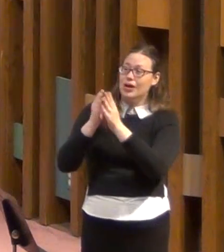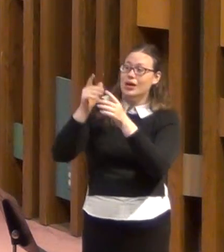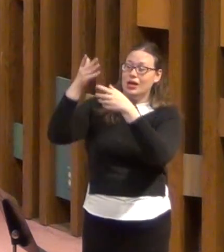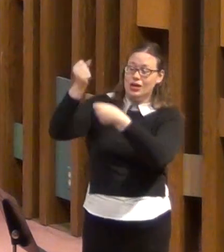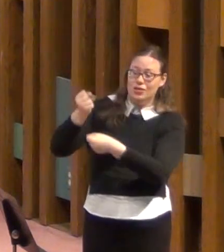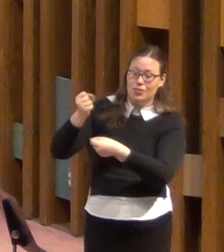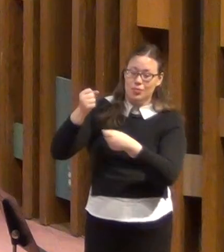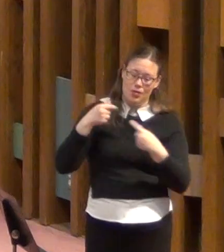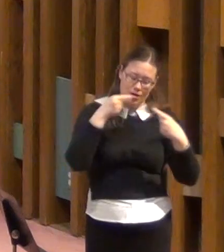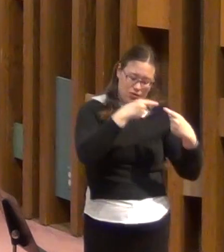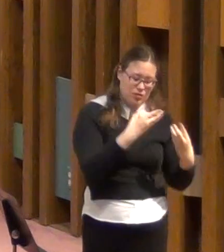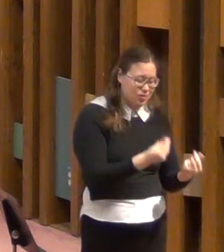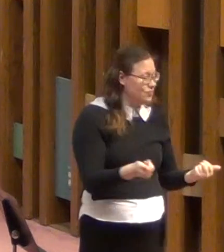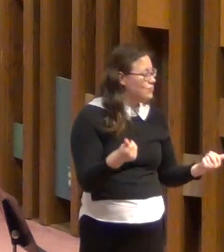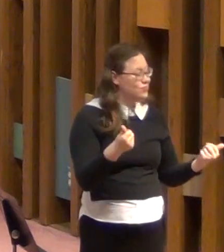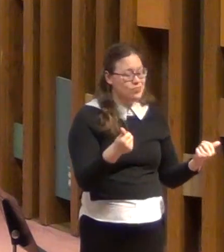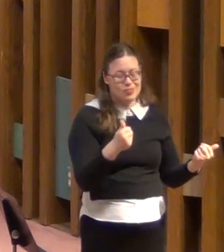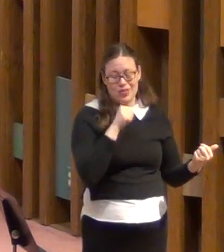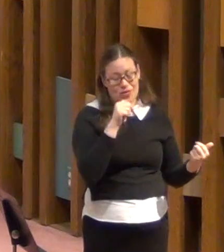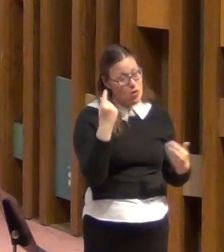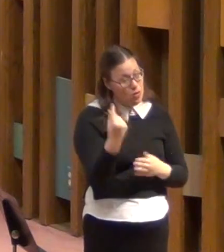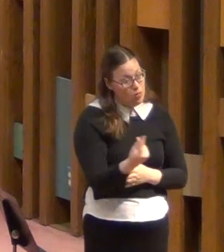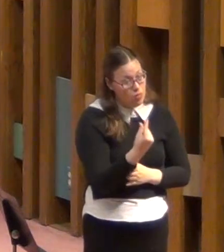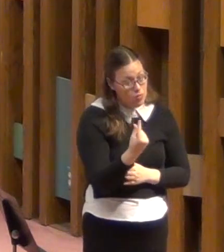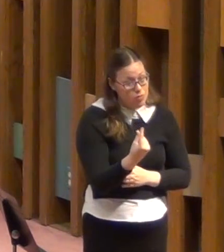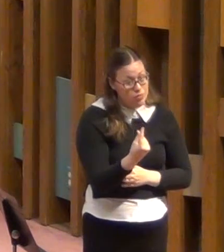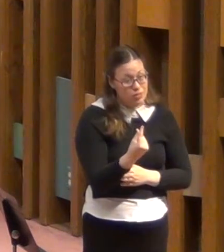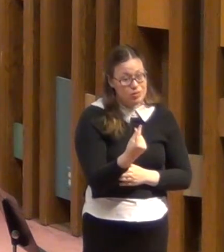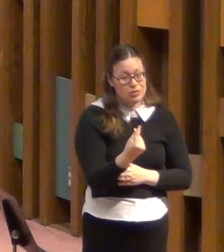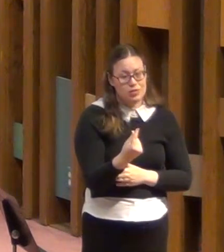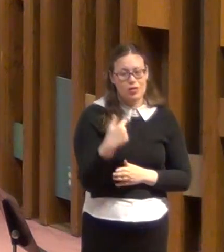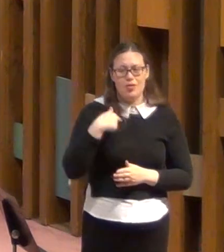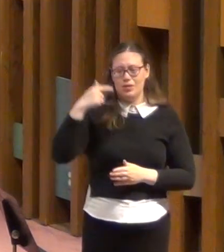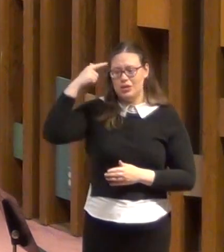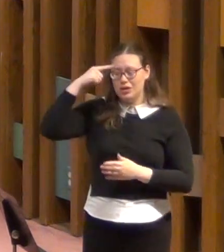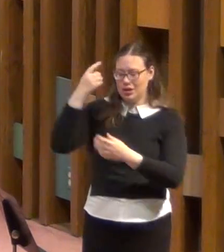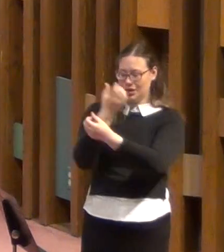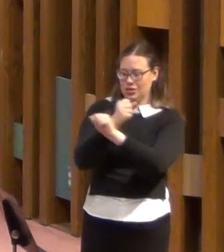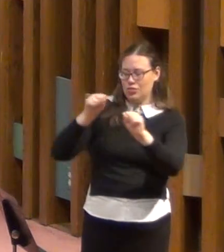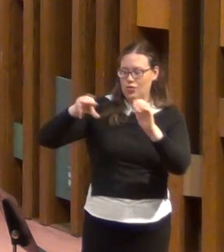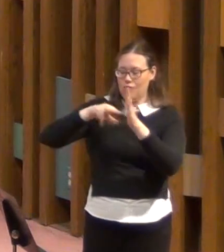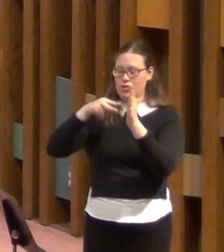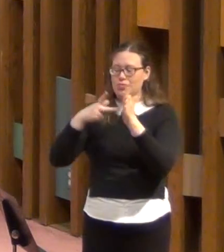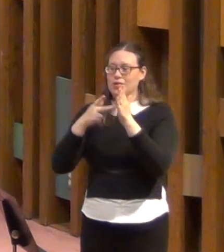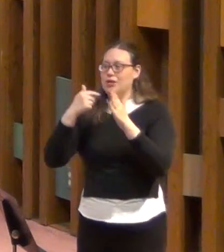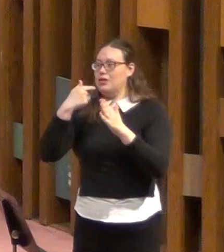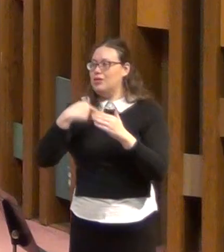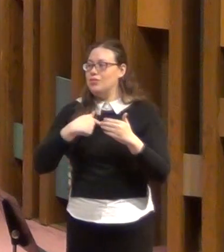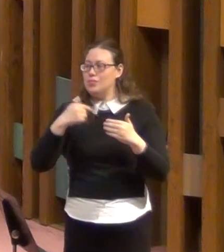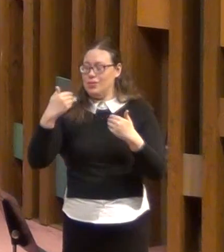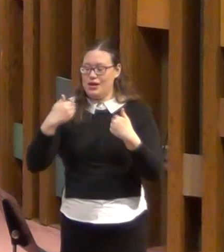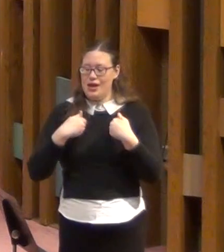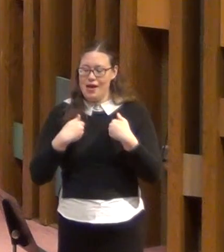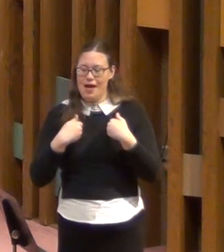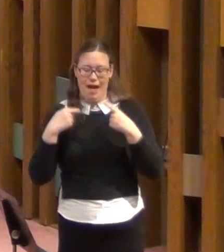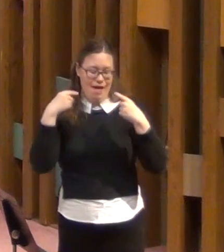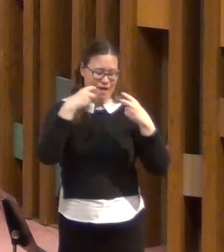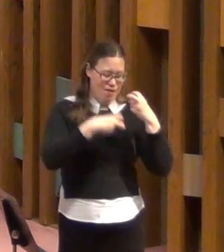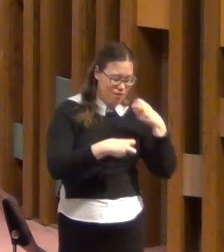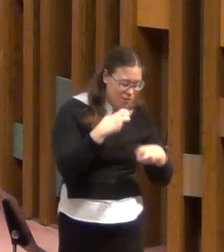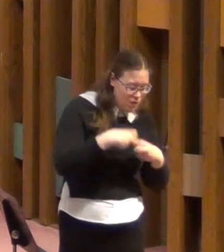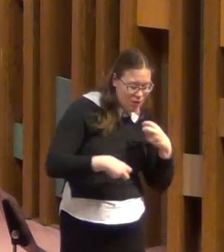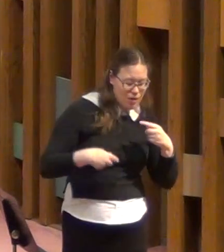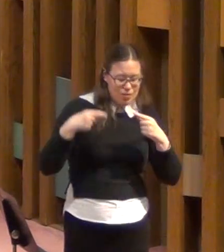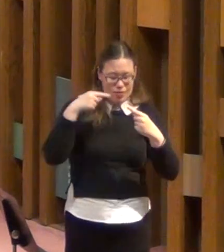We think that being delivered means that I don't have those symptoms, I don't have those problems, I don't struggle with that